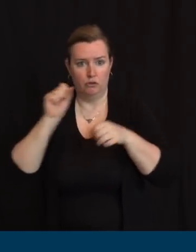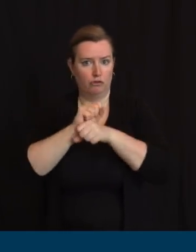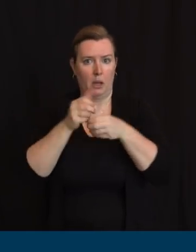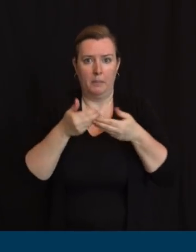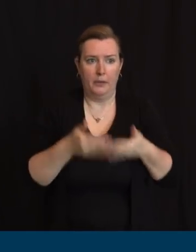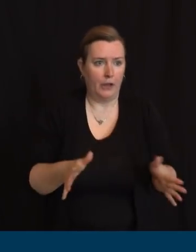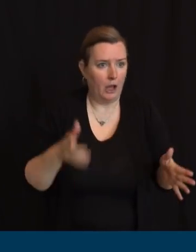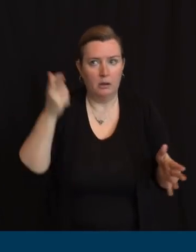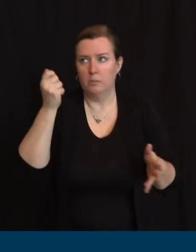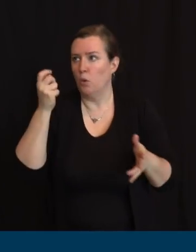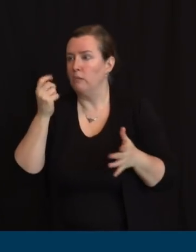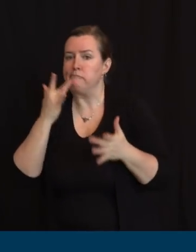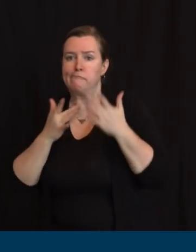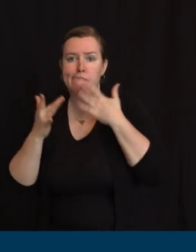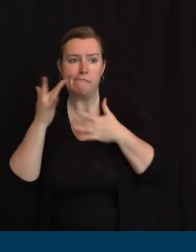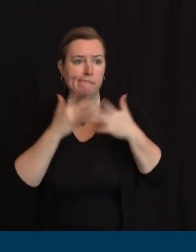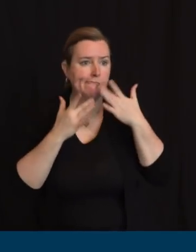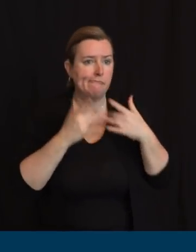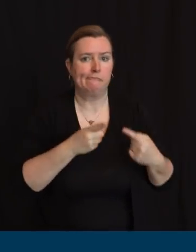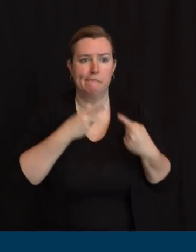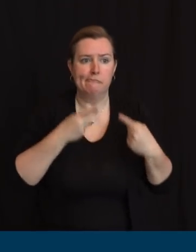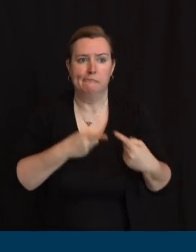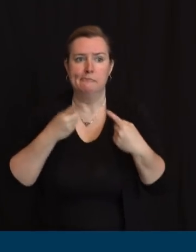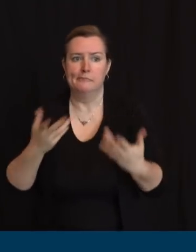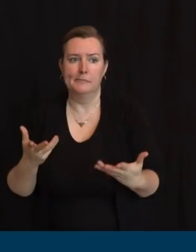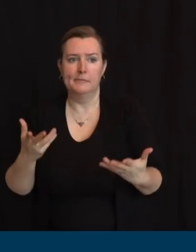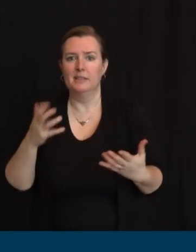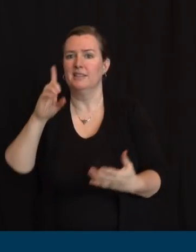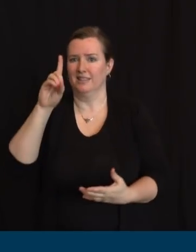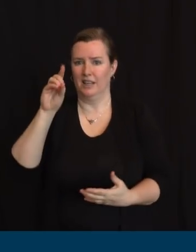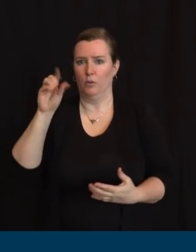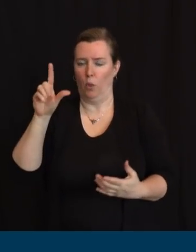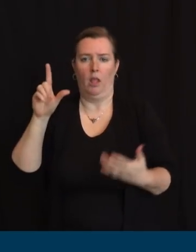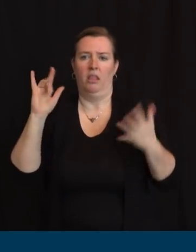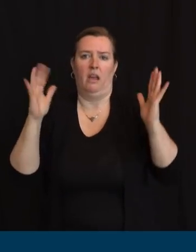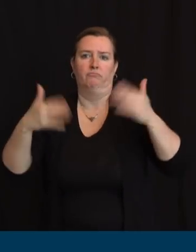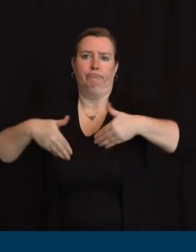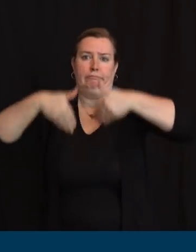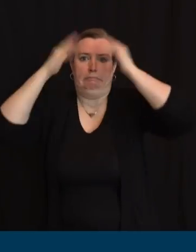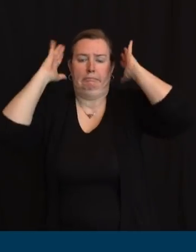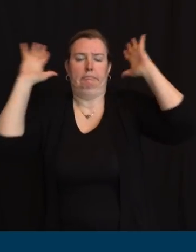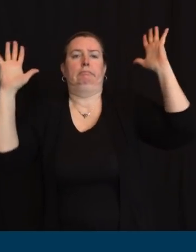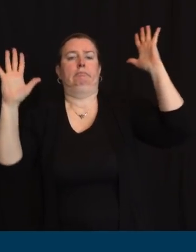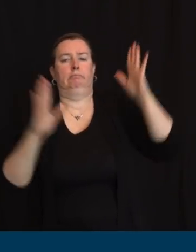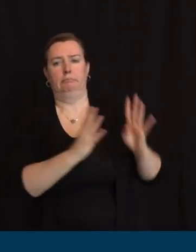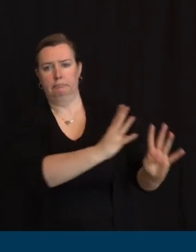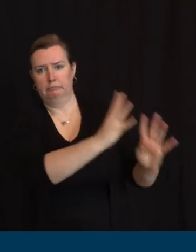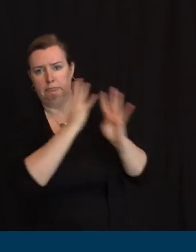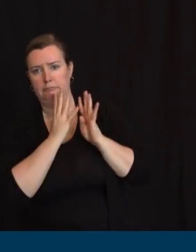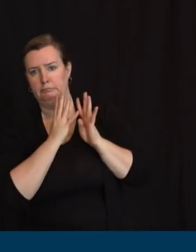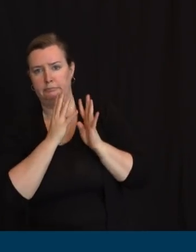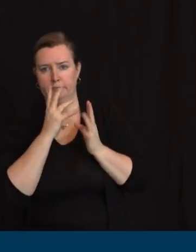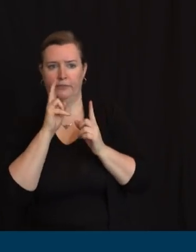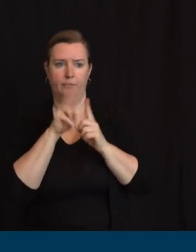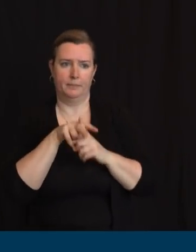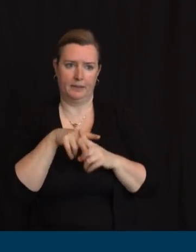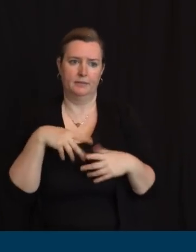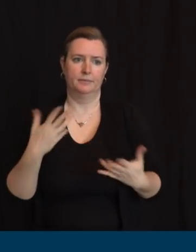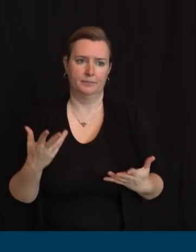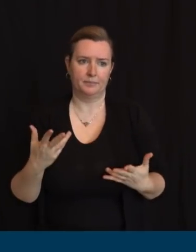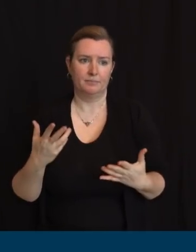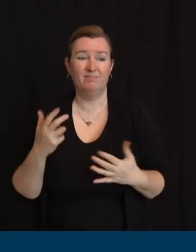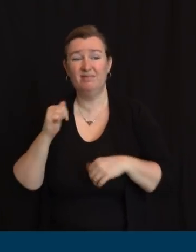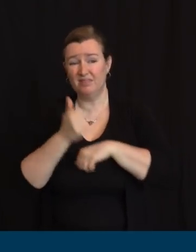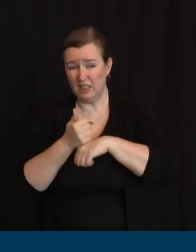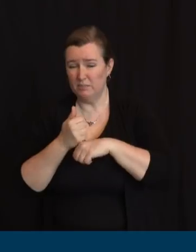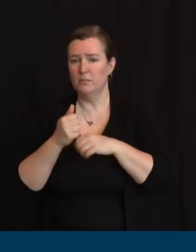at the Department of Labor have to process. Even with these steps in place, we ask for your continued patience and understanding. And